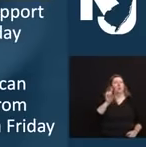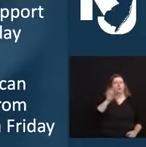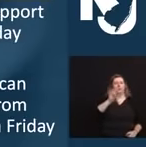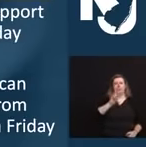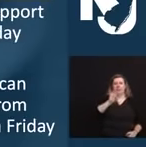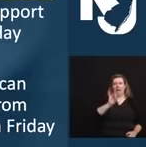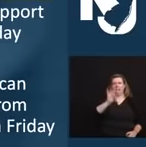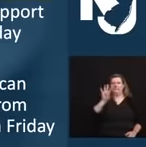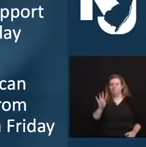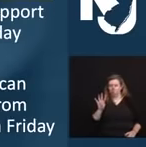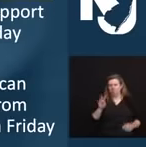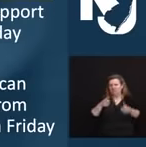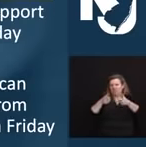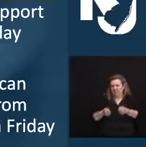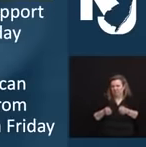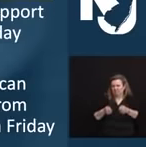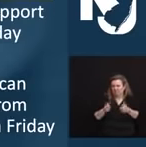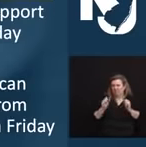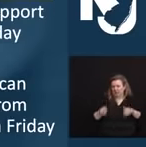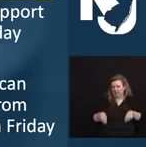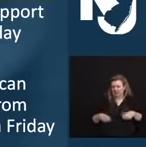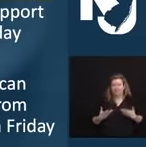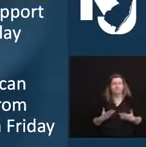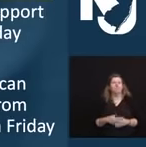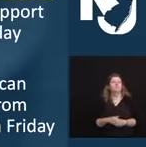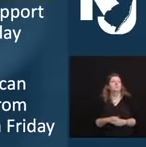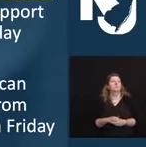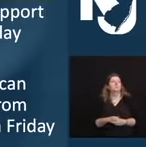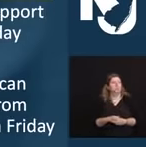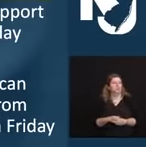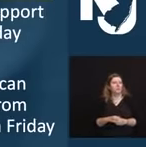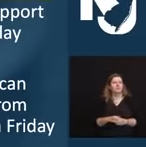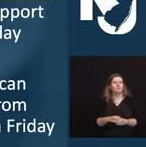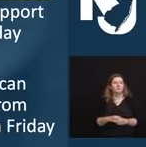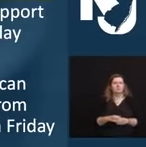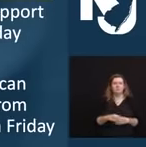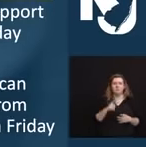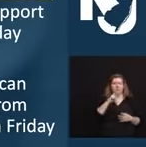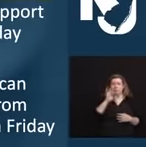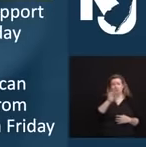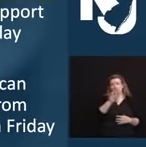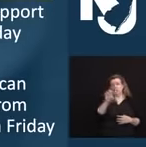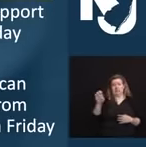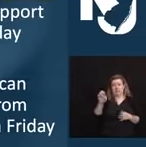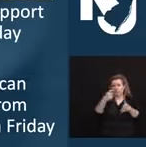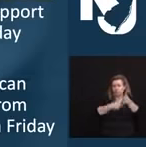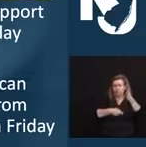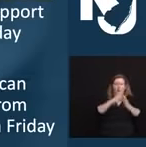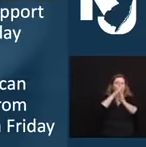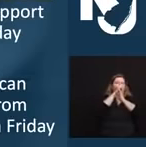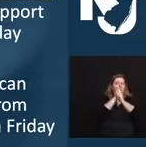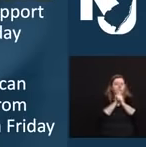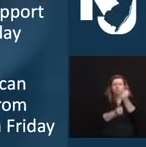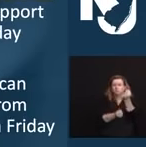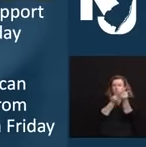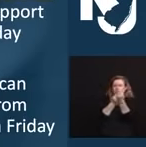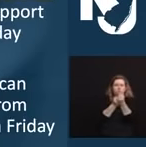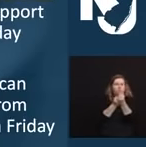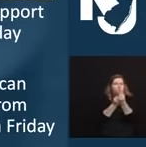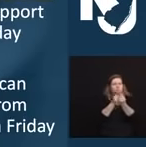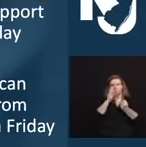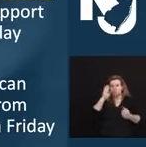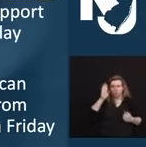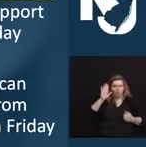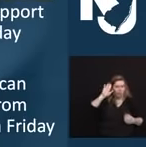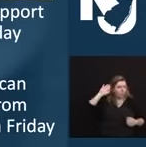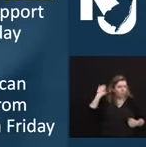NJHOPE to 51684 for free. Confidential support from NJ Mental Health Cares, a